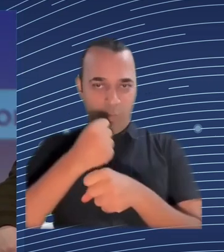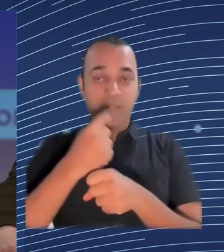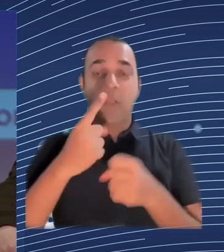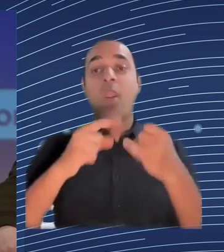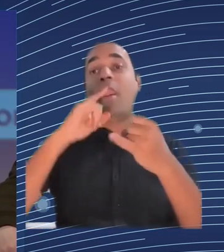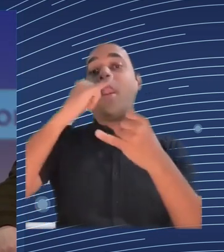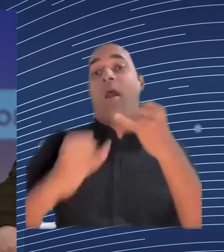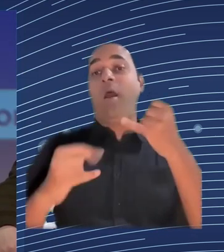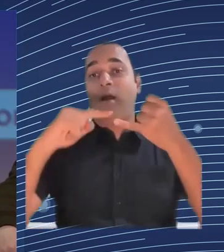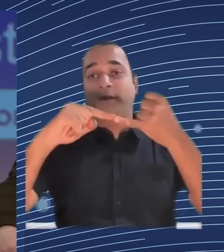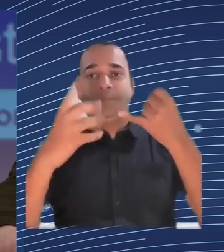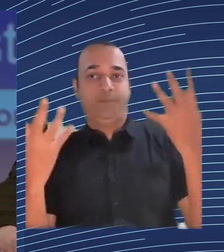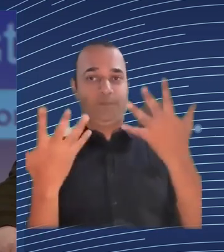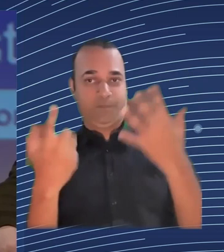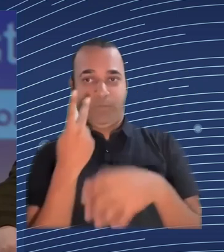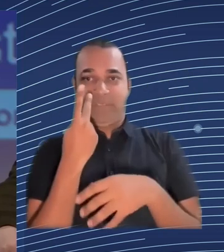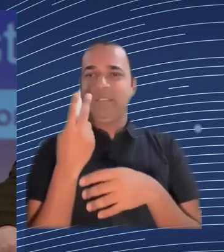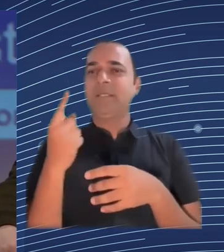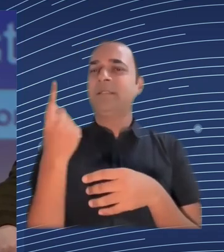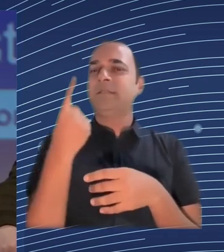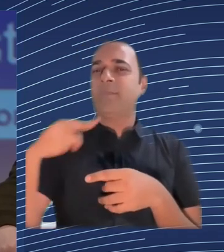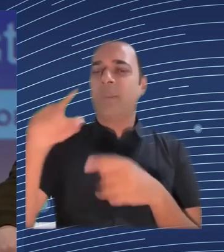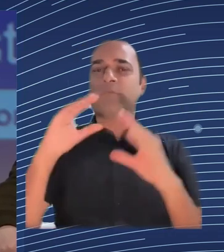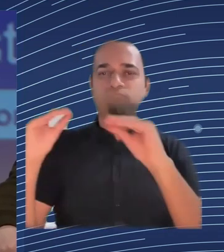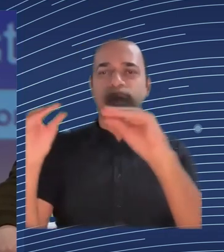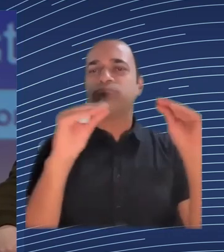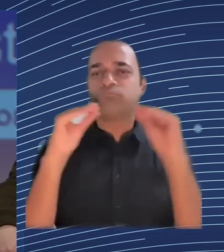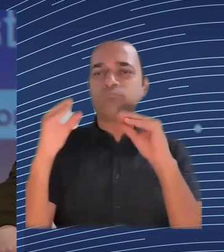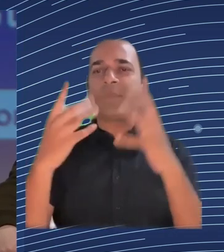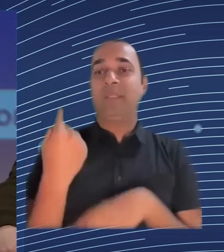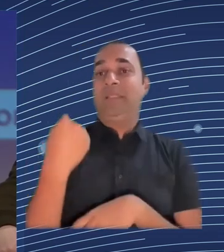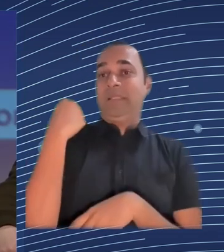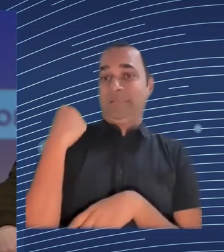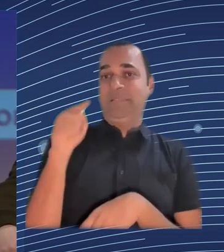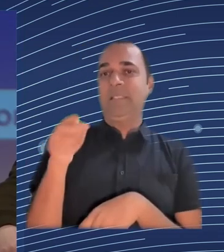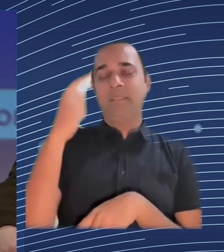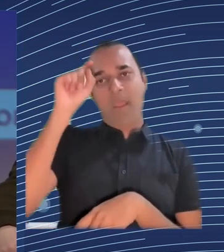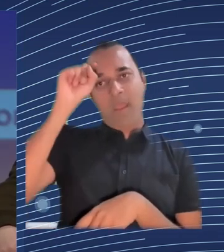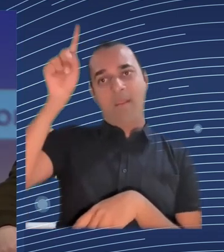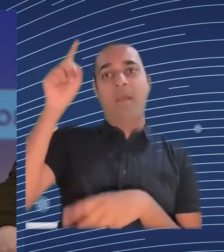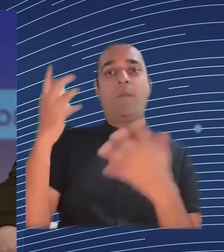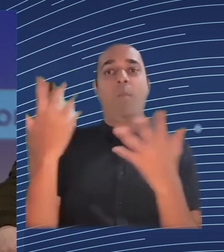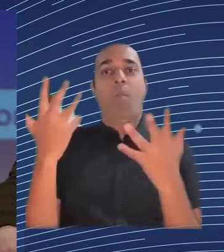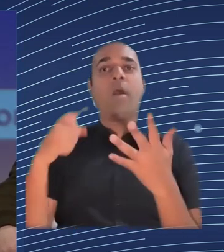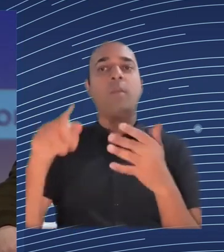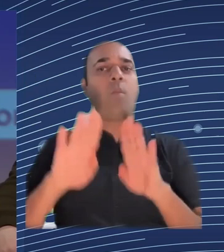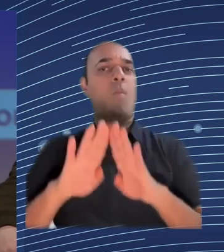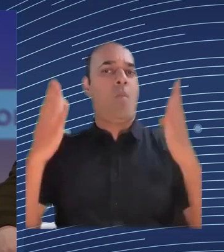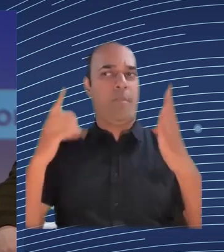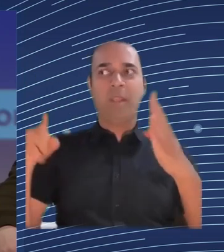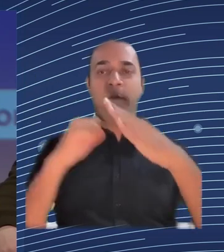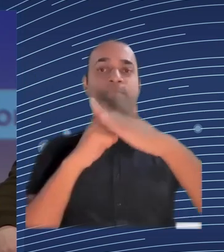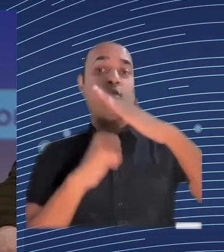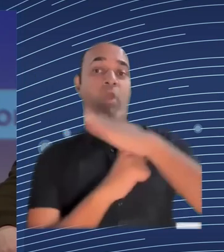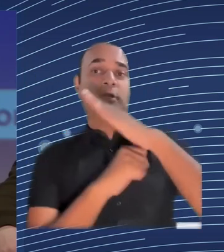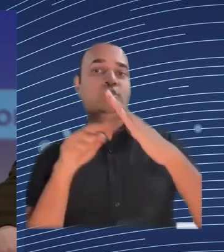to a small number of big tech companies and putting that capability of open source AI and foundation models into